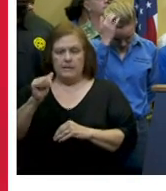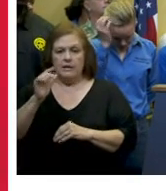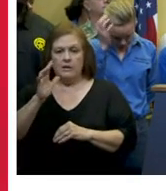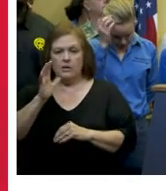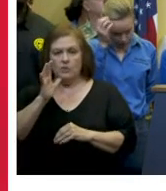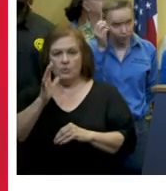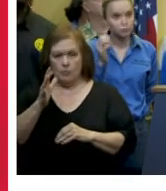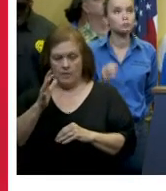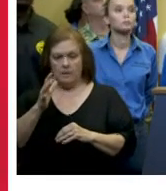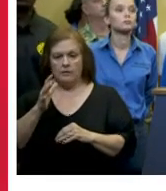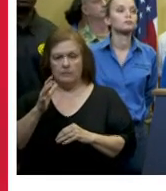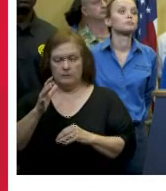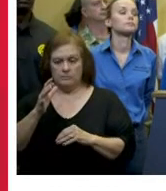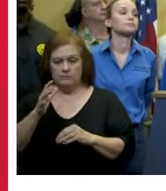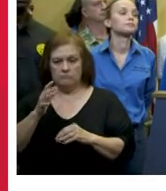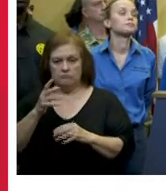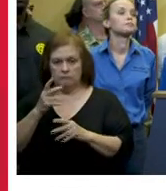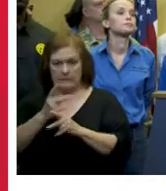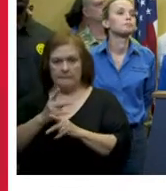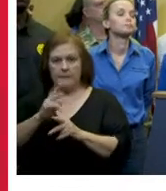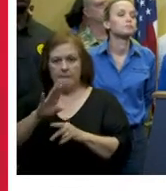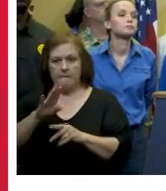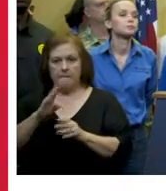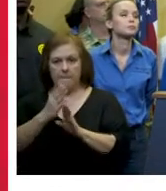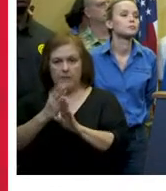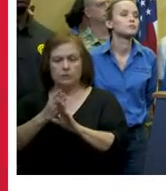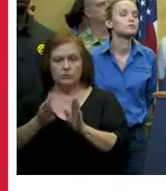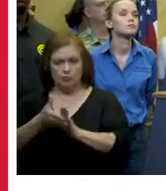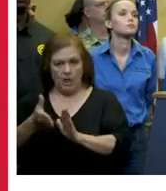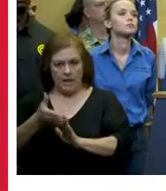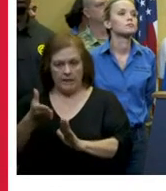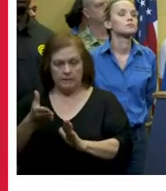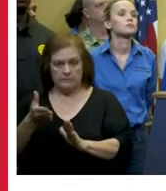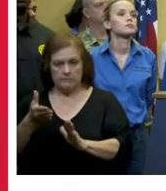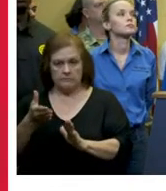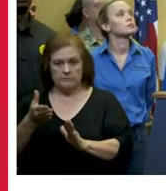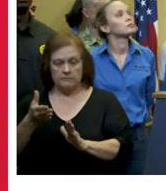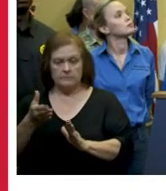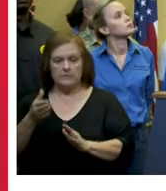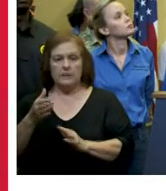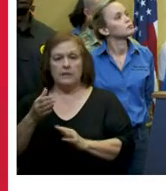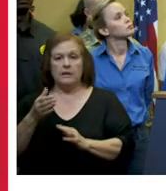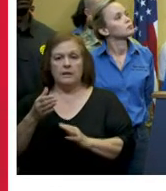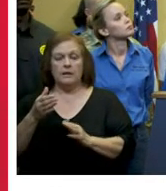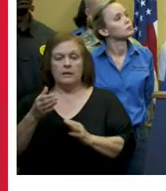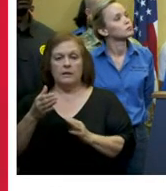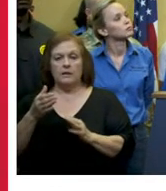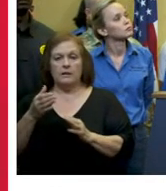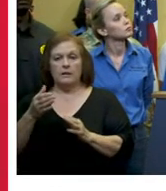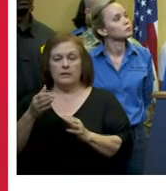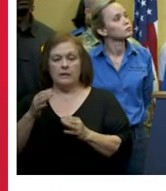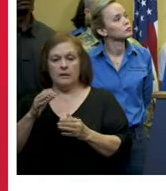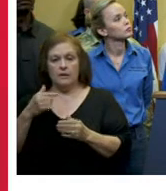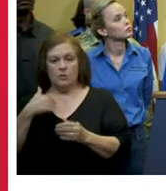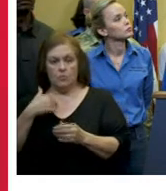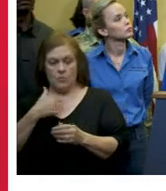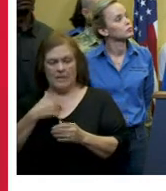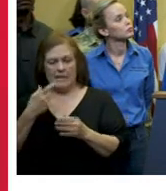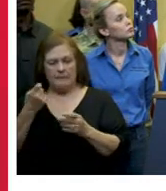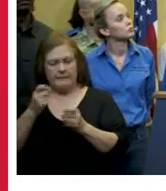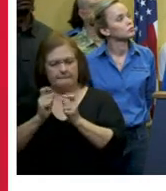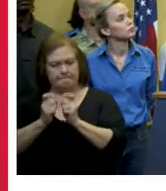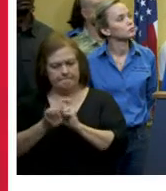transit service throughout this weather event as long as it's safe to do so we're currently operating operating a modified service